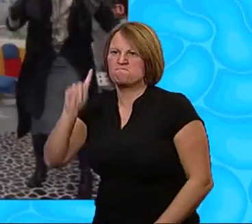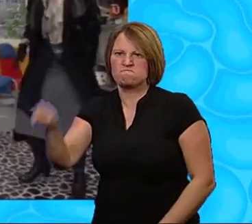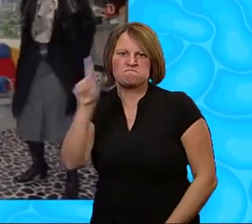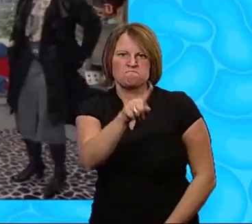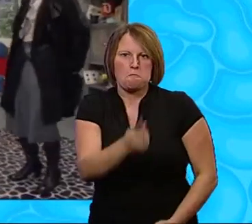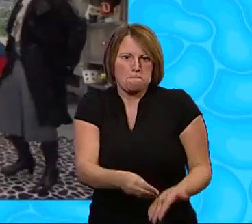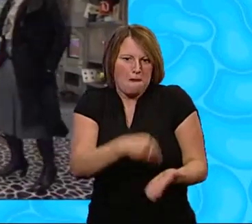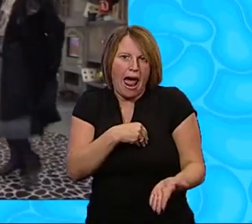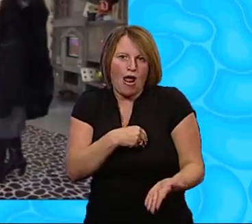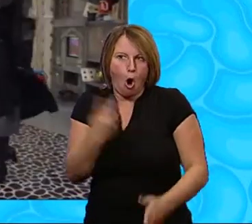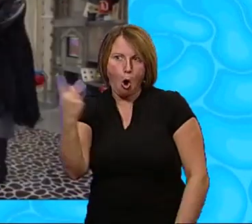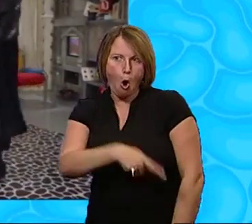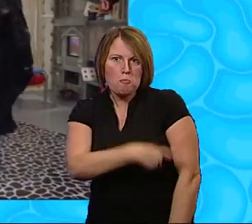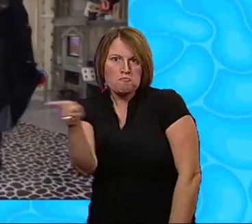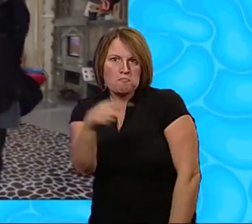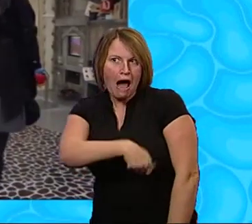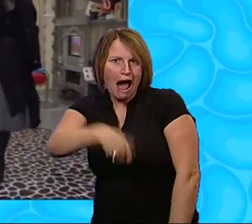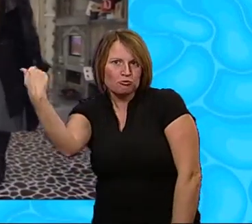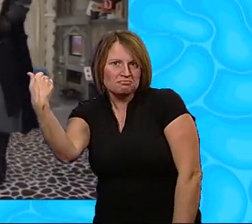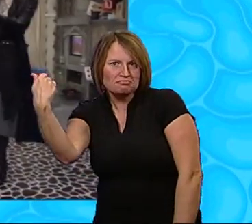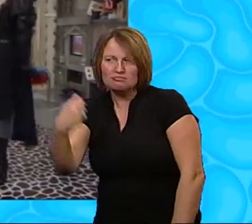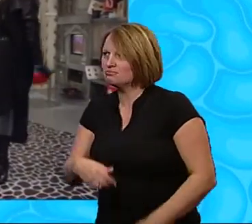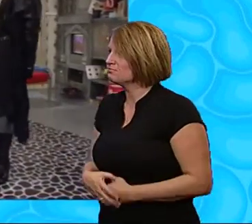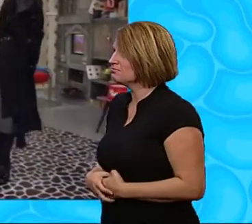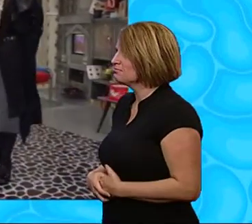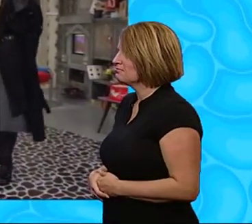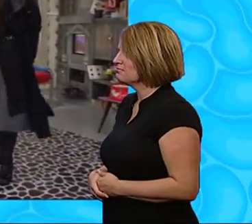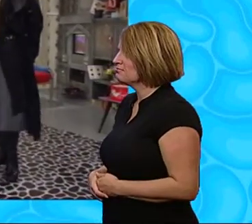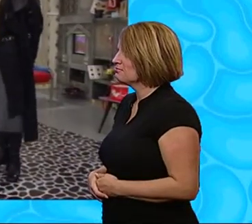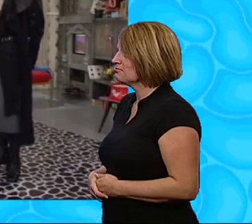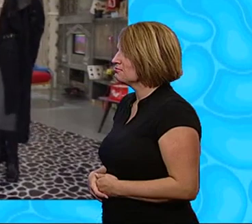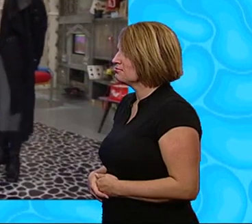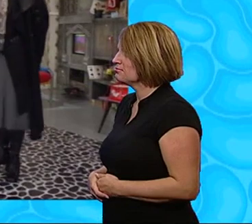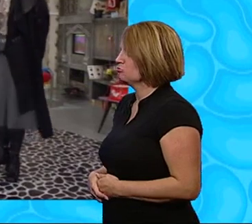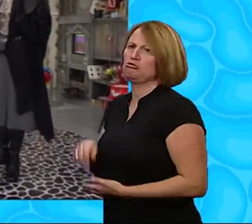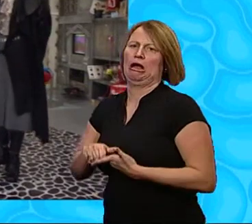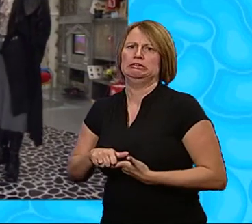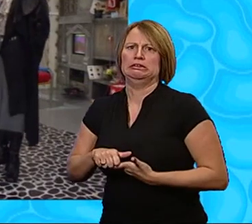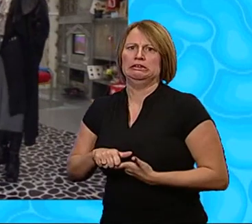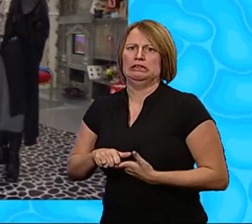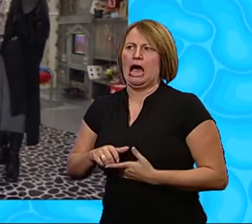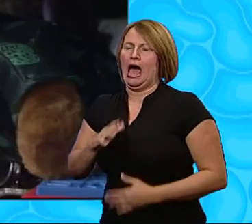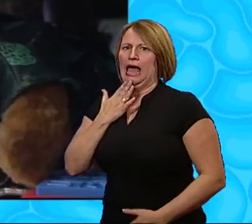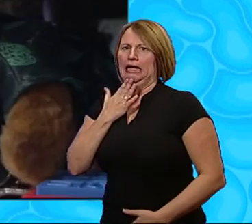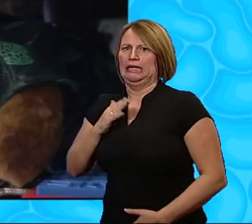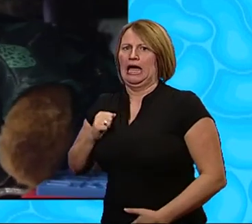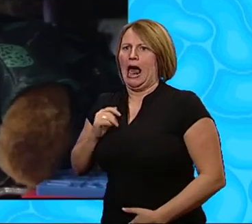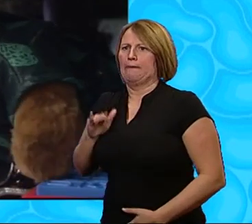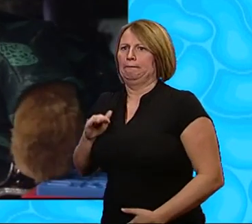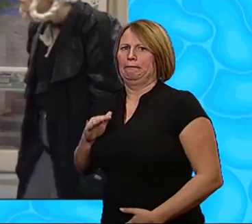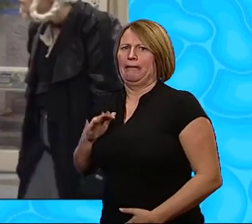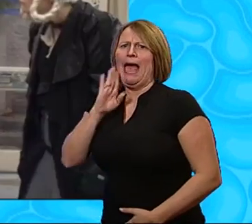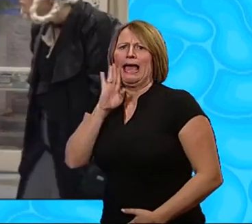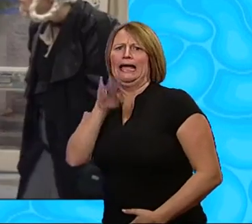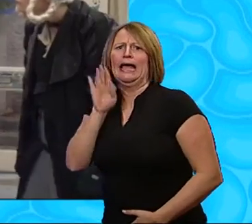So, you either pay up or get out Right, hey, Melv baby Come here, Melvin